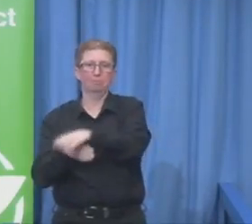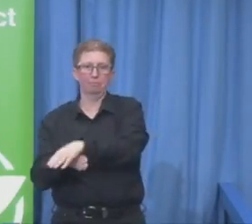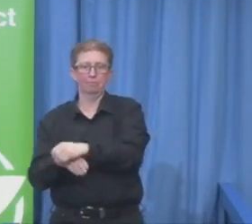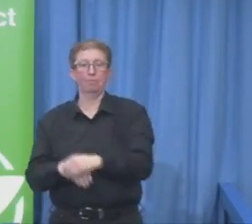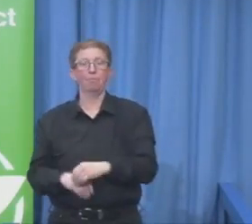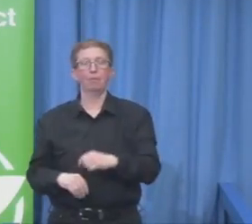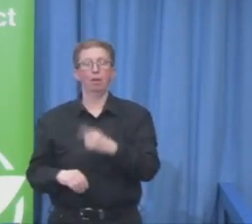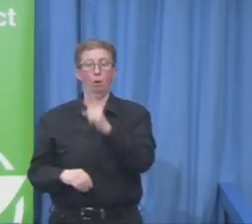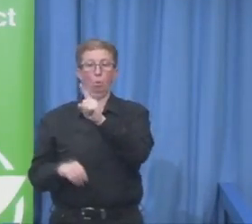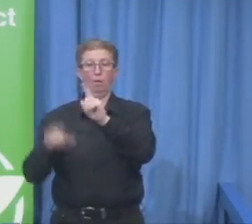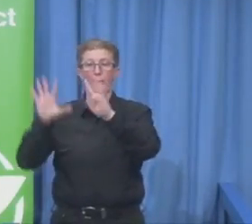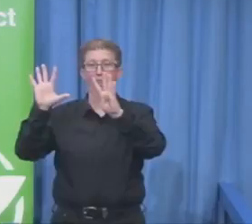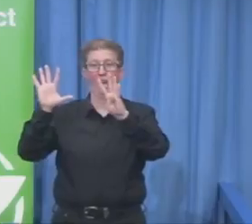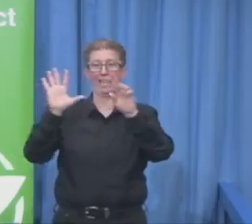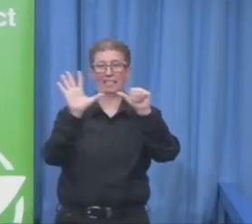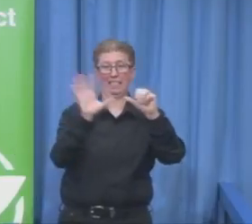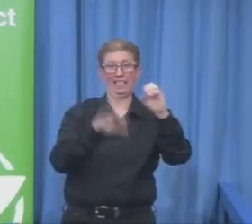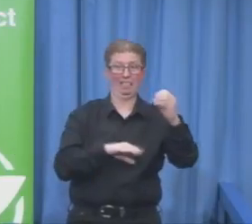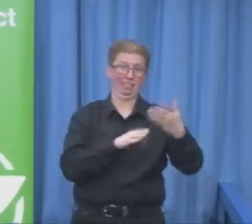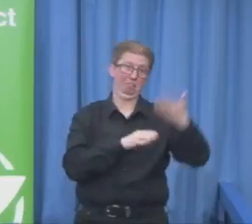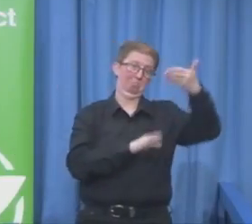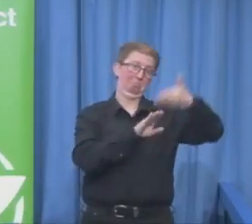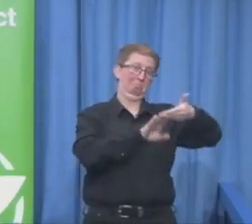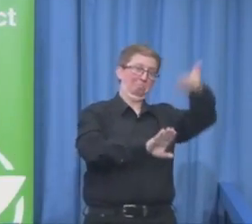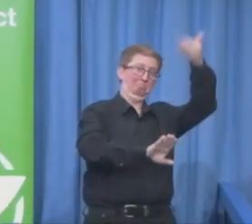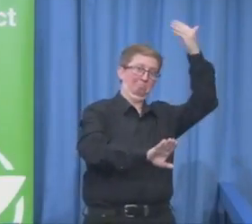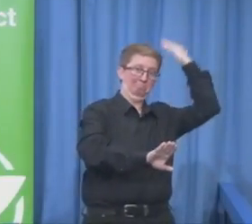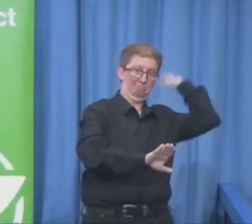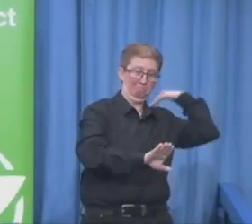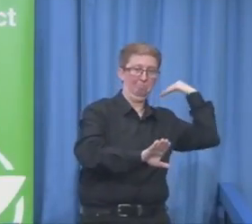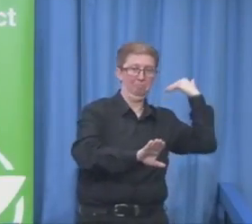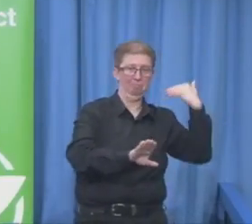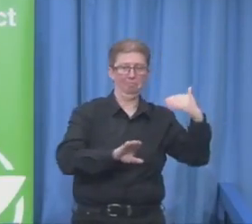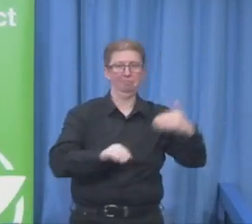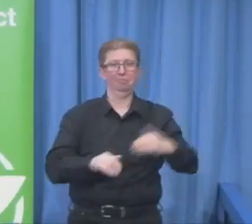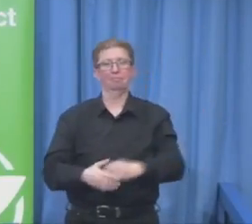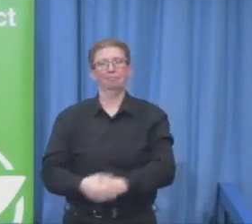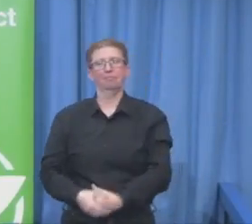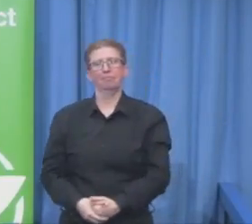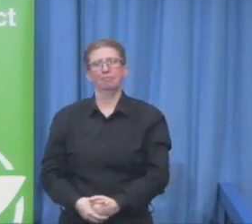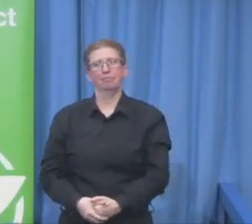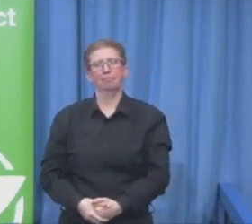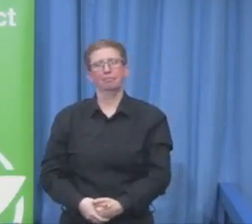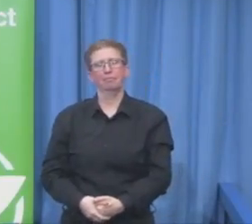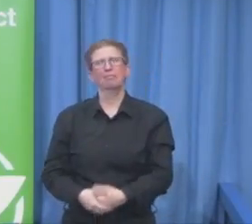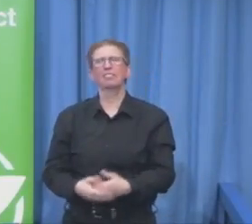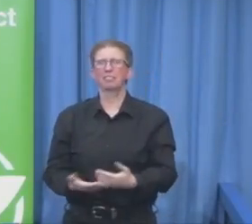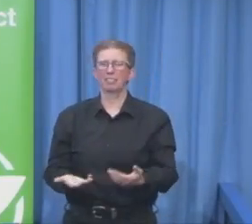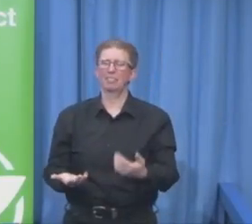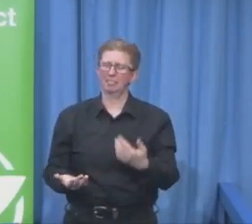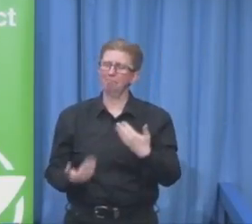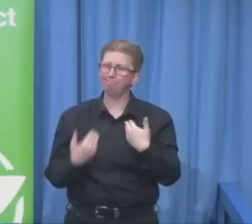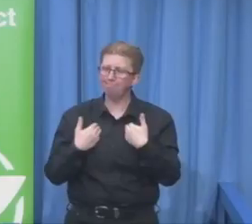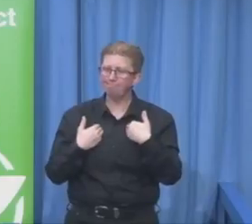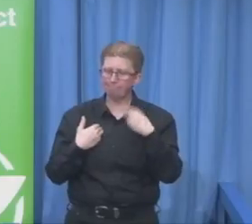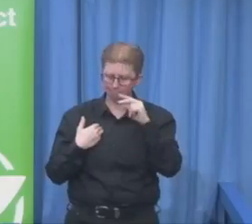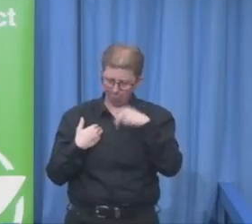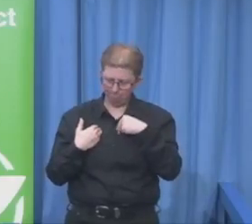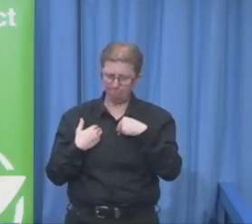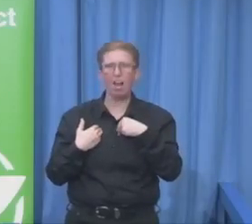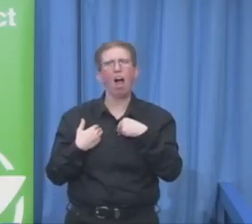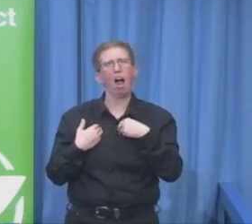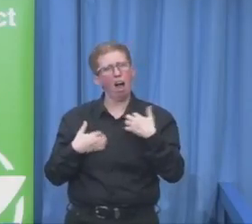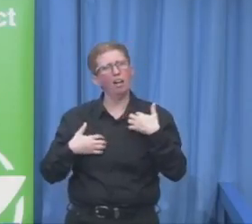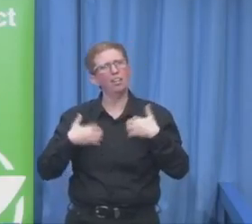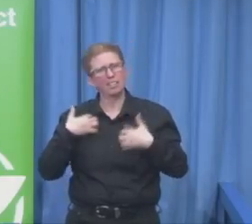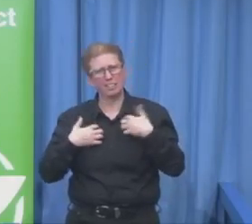had towards their family members. Maybe that triggered a little bit my research interest also when I was a student at the university. I was very